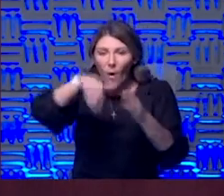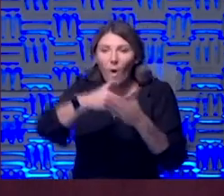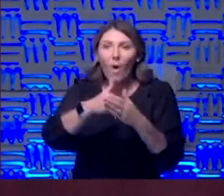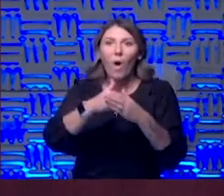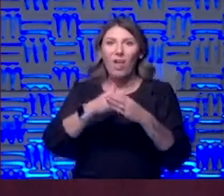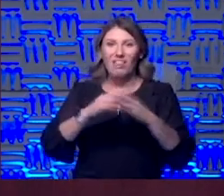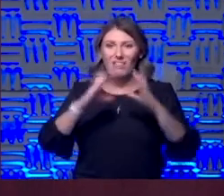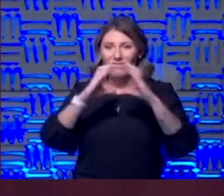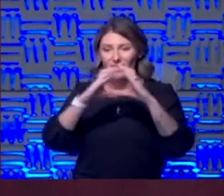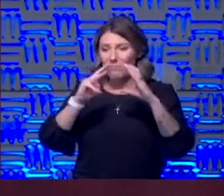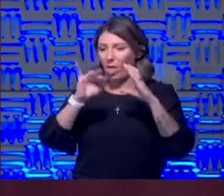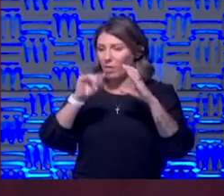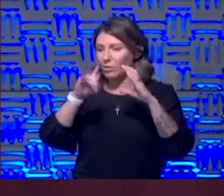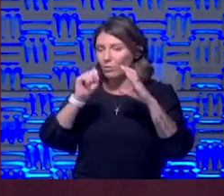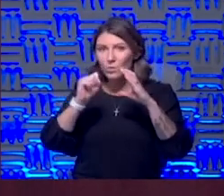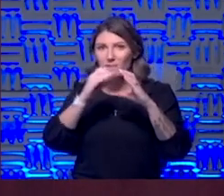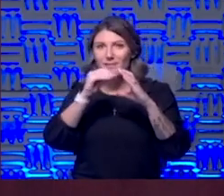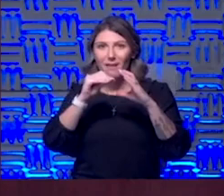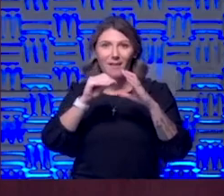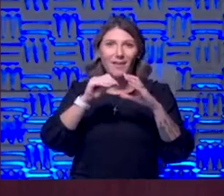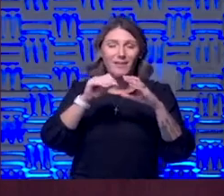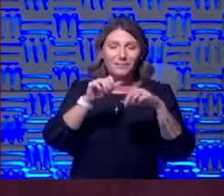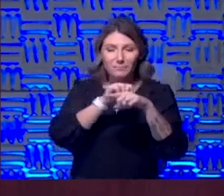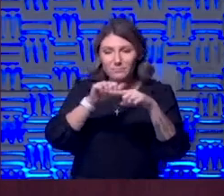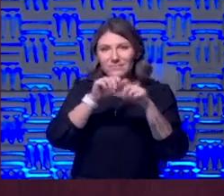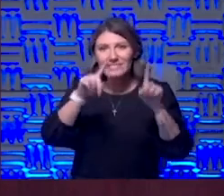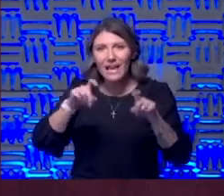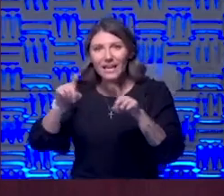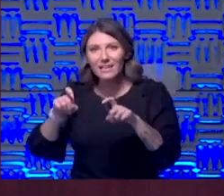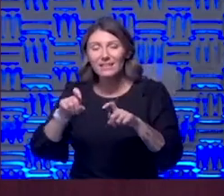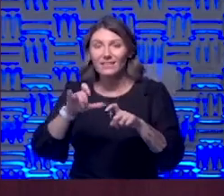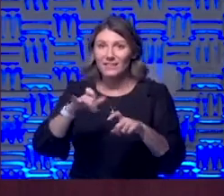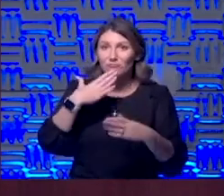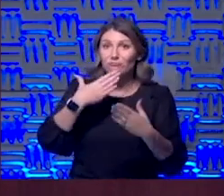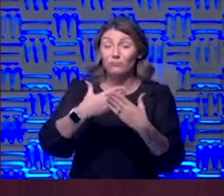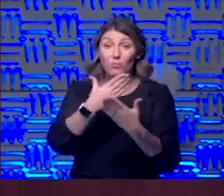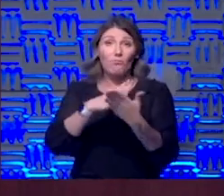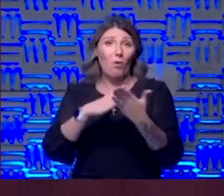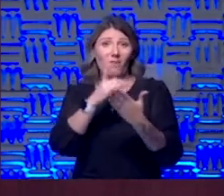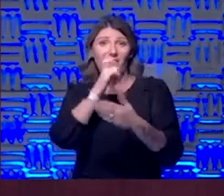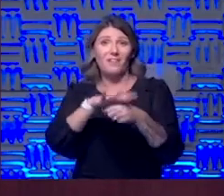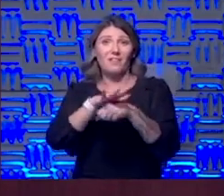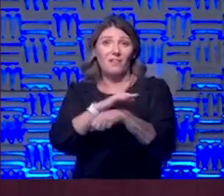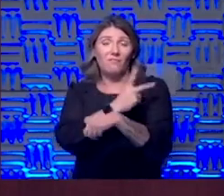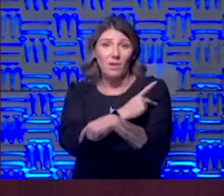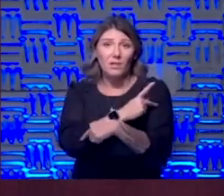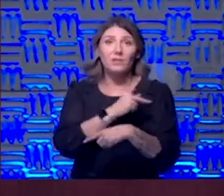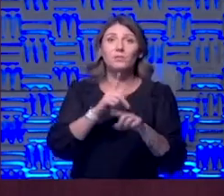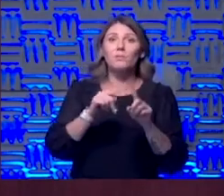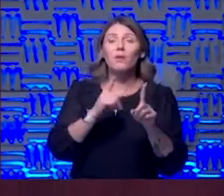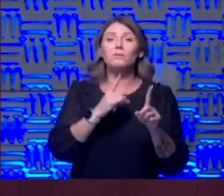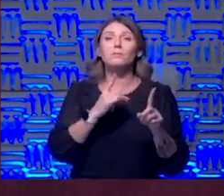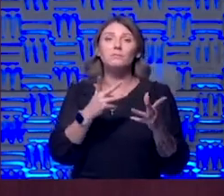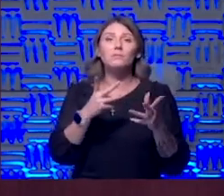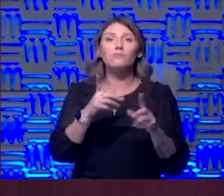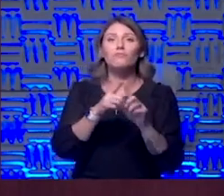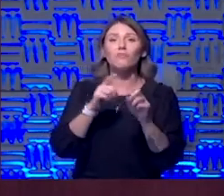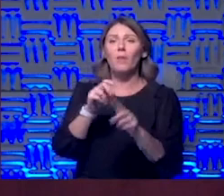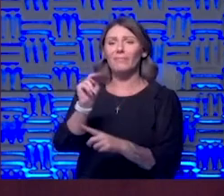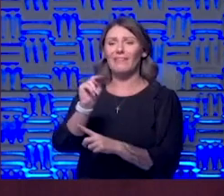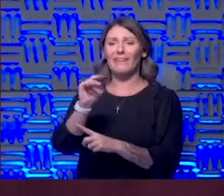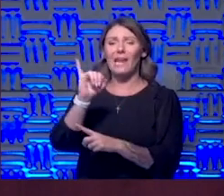molecules i think that's a good piece um that we don't have enough patients so there are concerted efforts especially from the nih